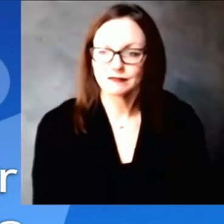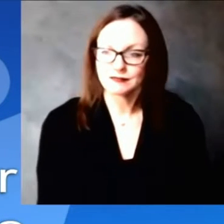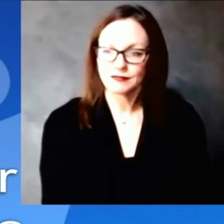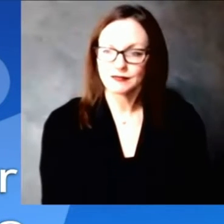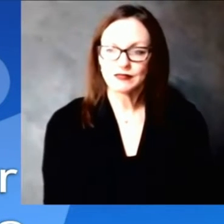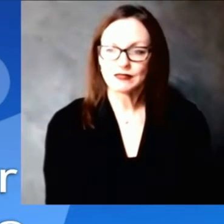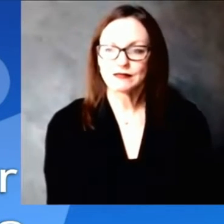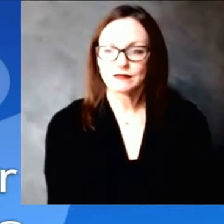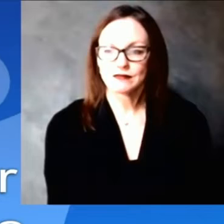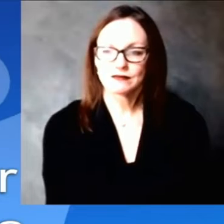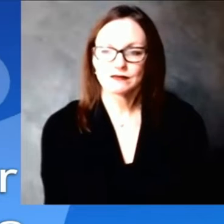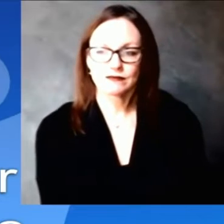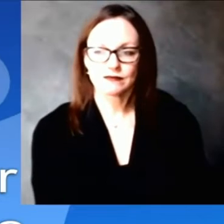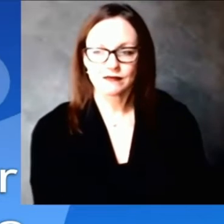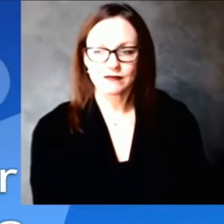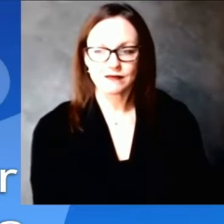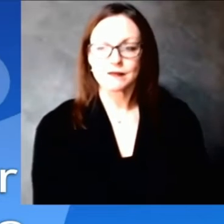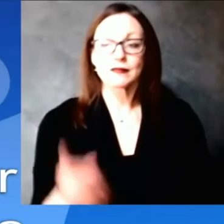wmtv